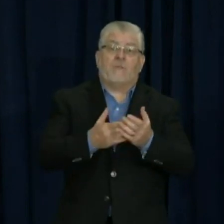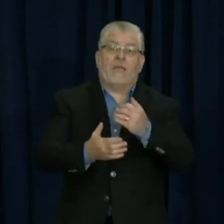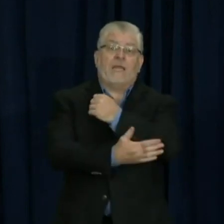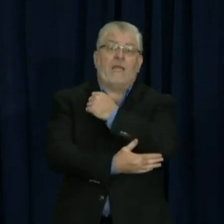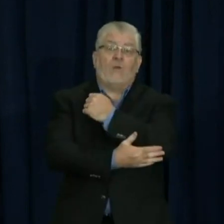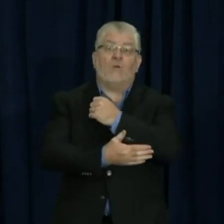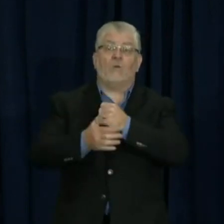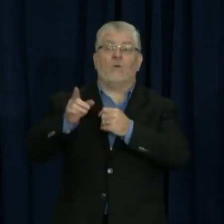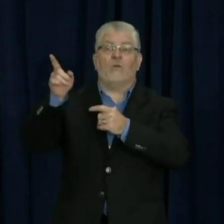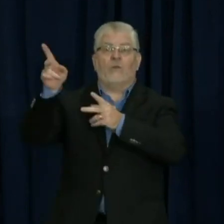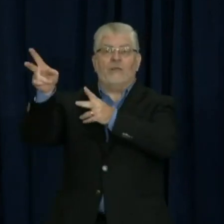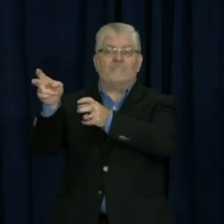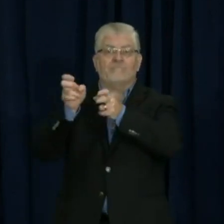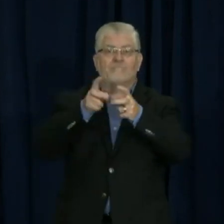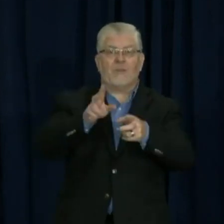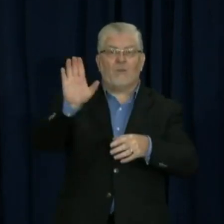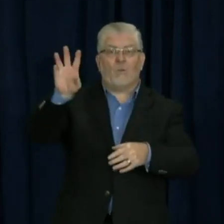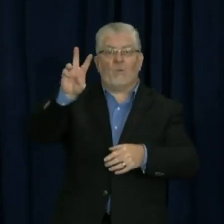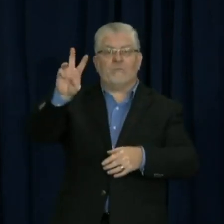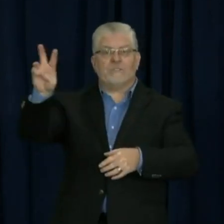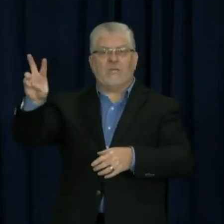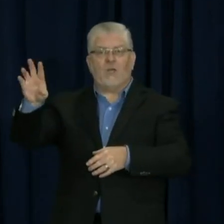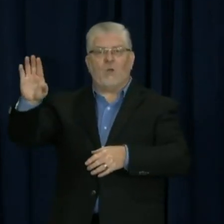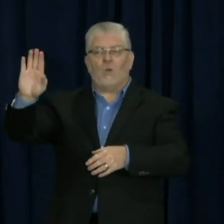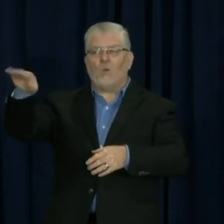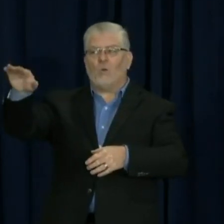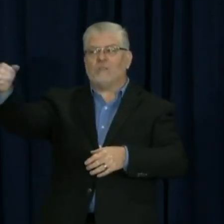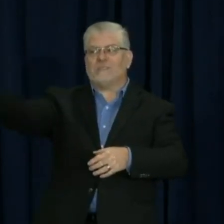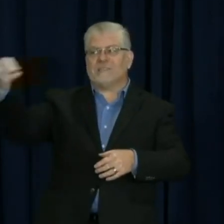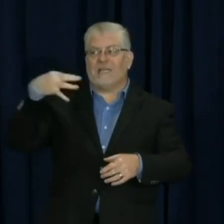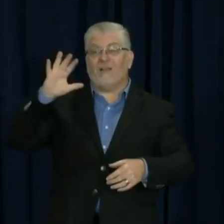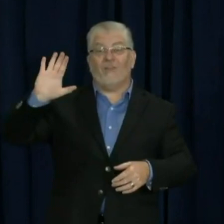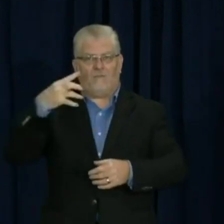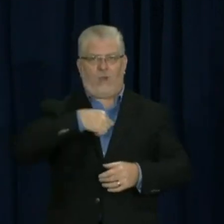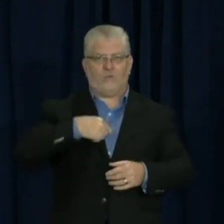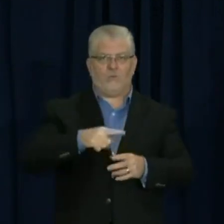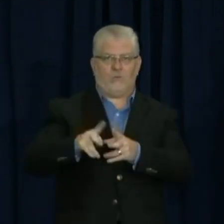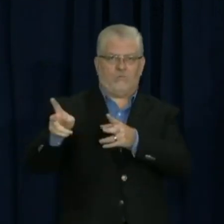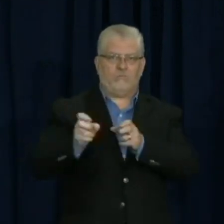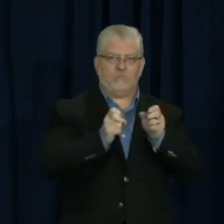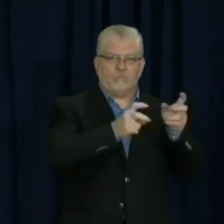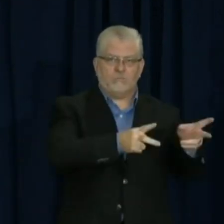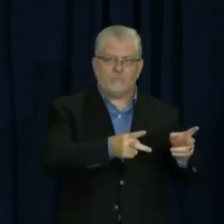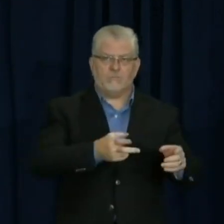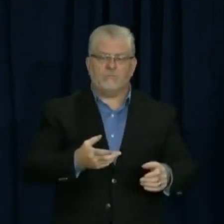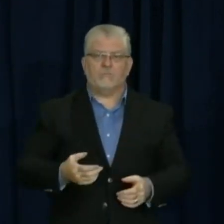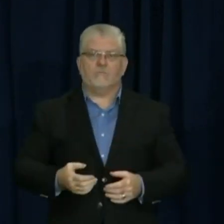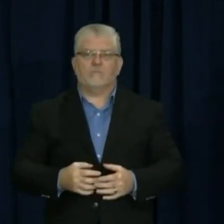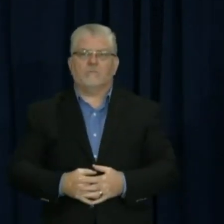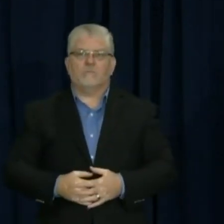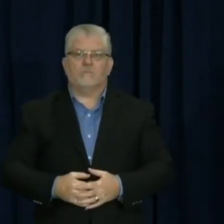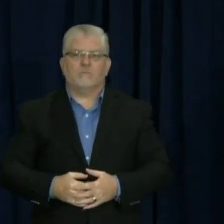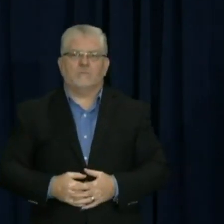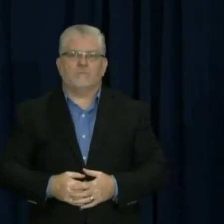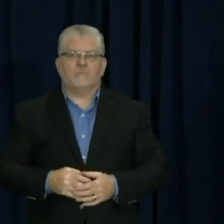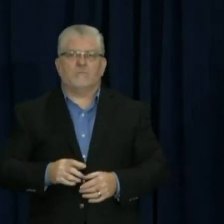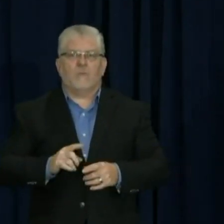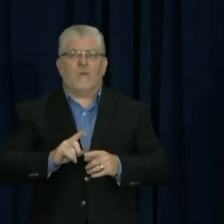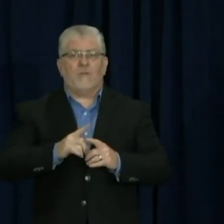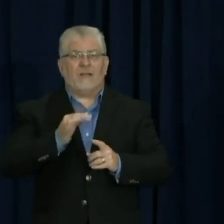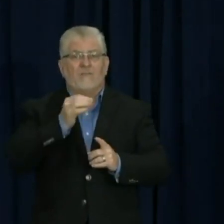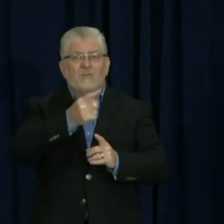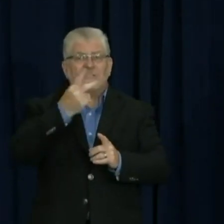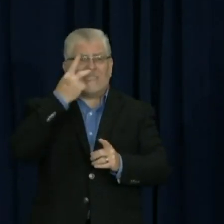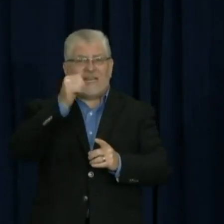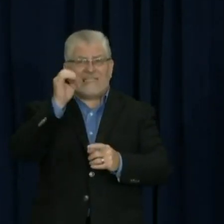haven't transmitted the file to the Department of State. Because, you know, they have their own local agency. And this is what we're going to be doing throughout the day. Go